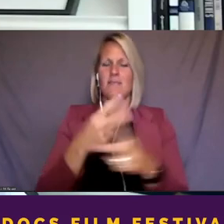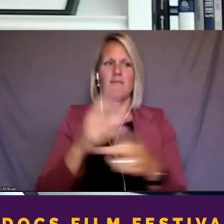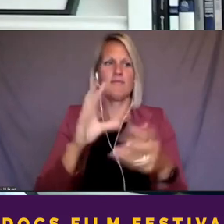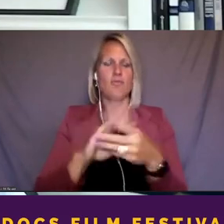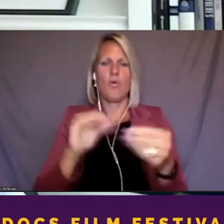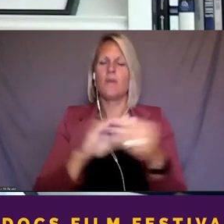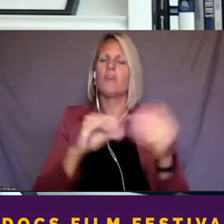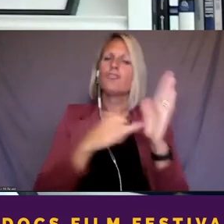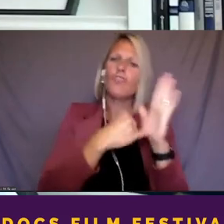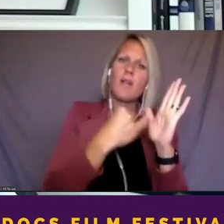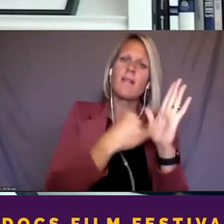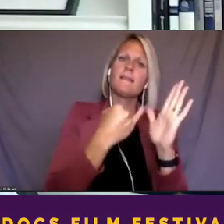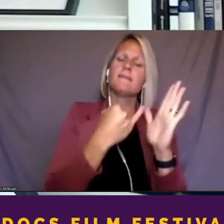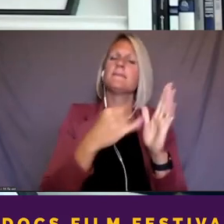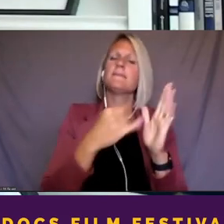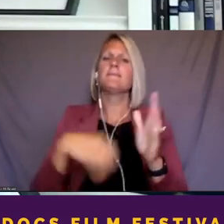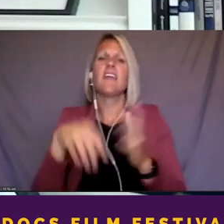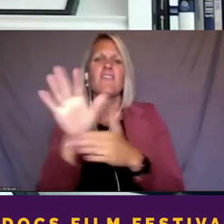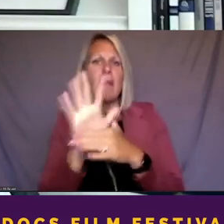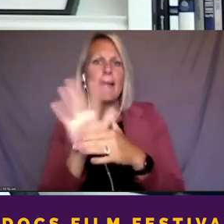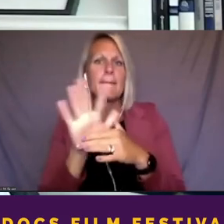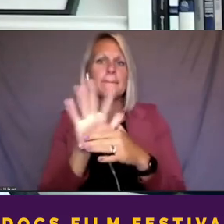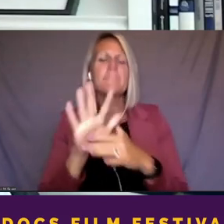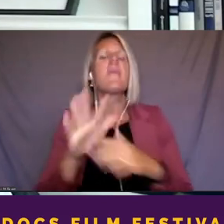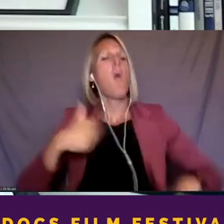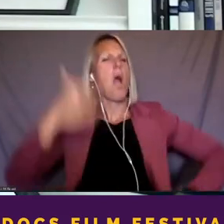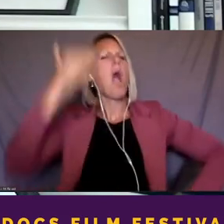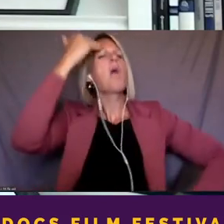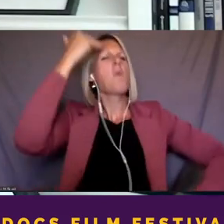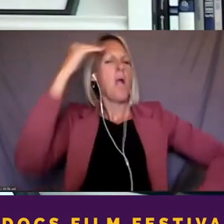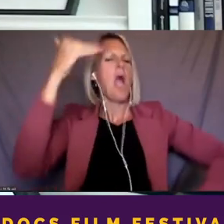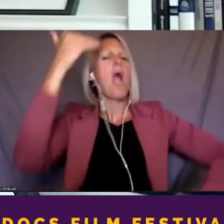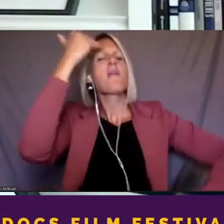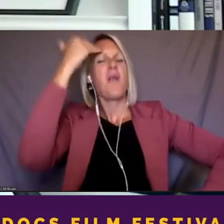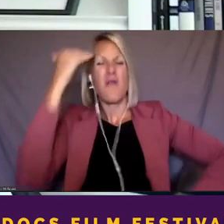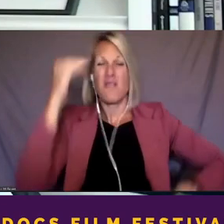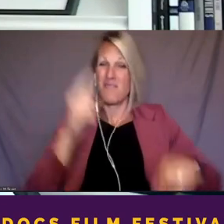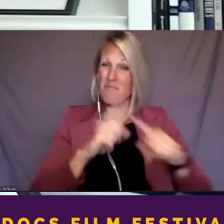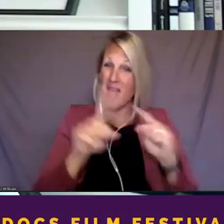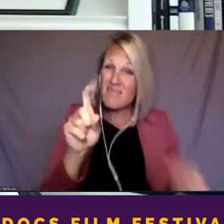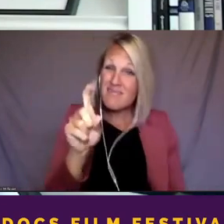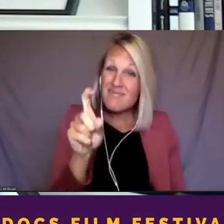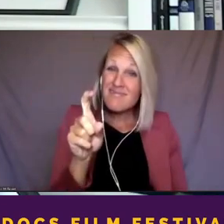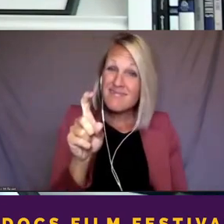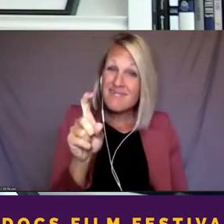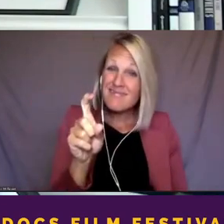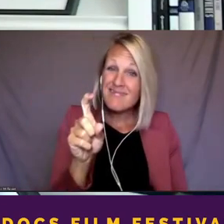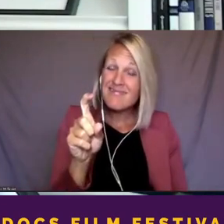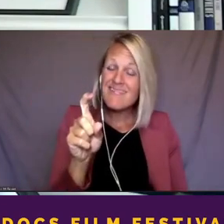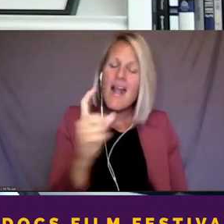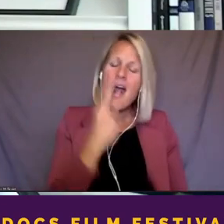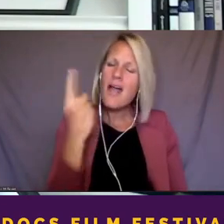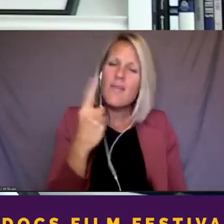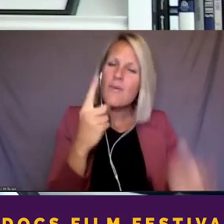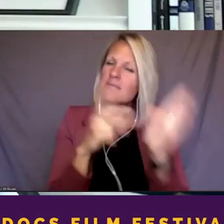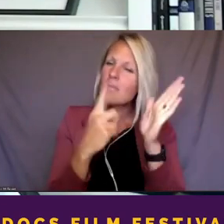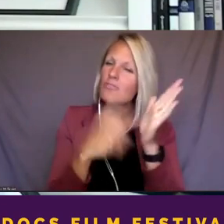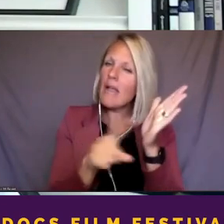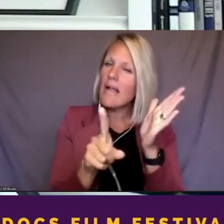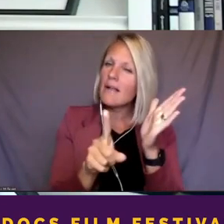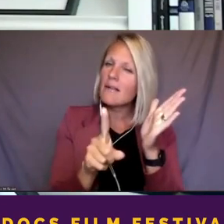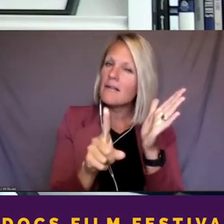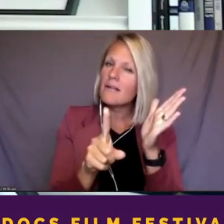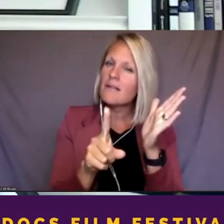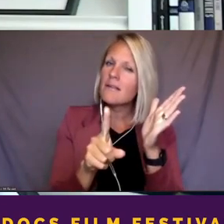films, believing that we know certain things. And it's really important that we cross-check our beliefs and